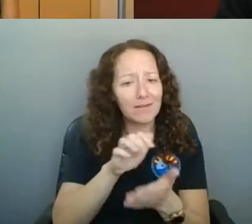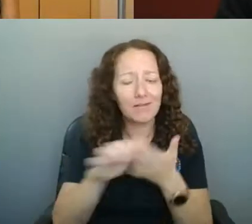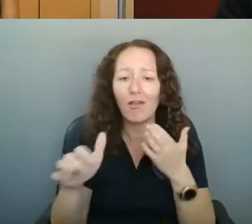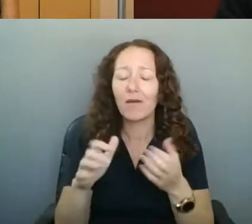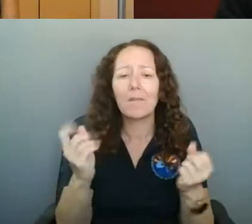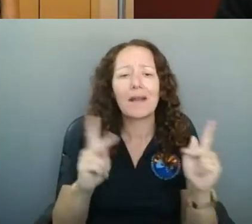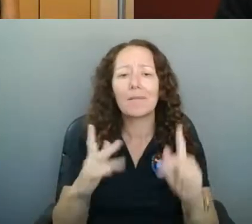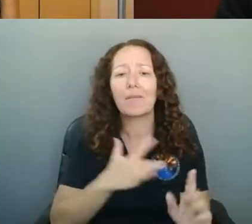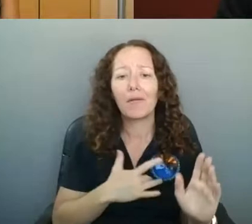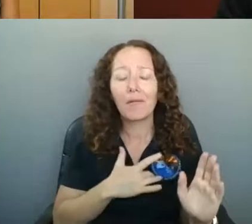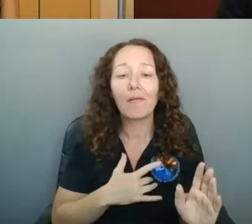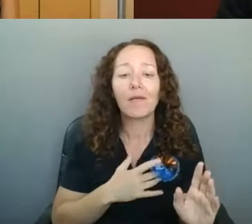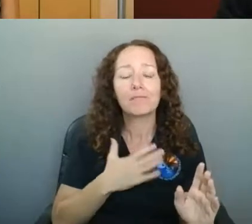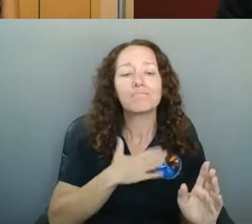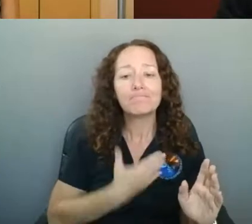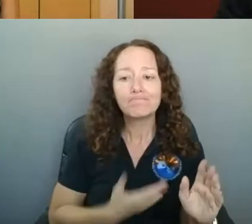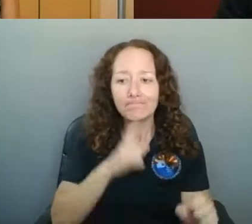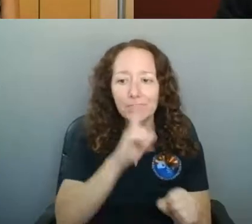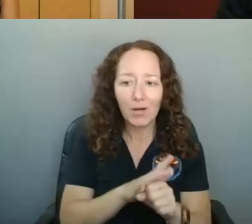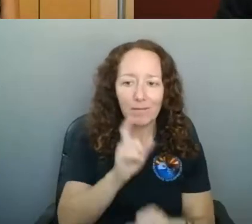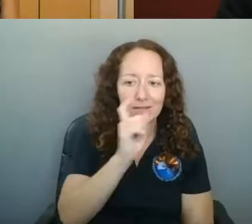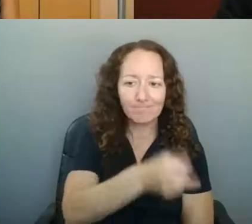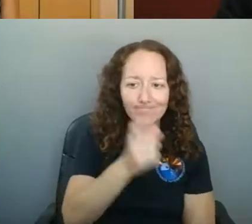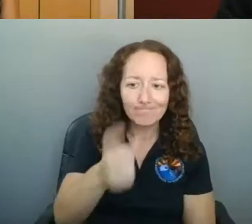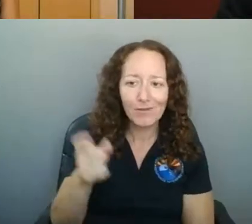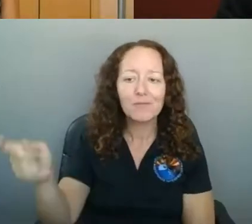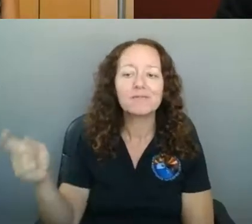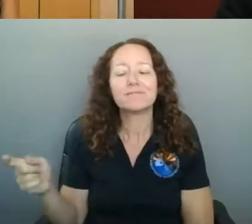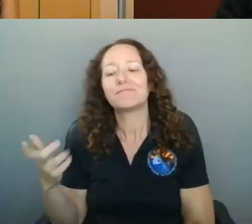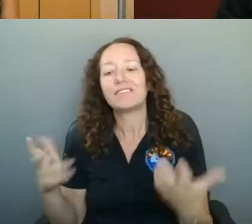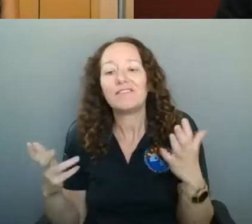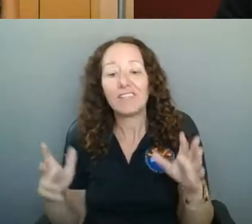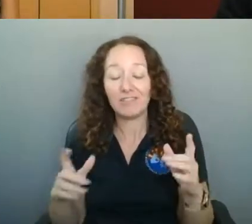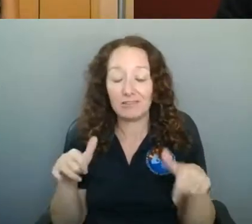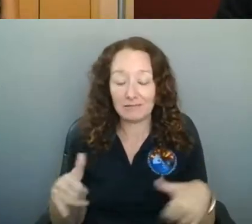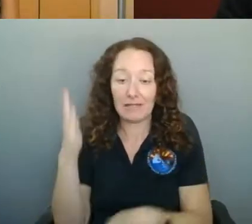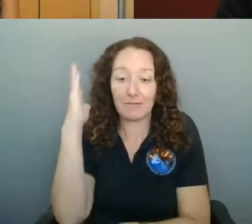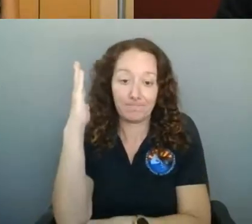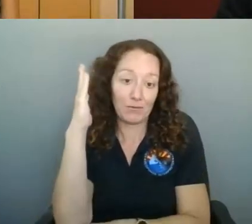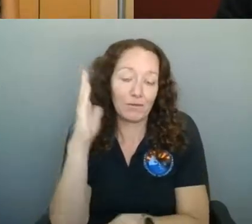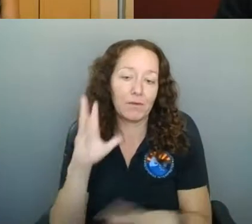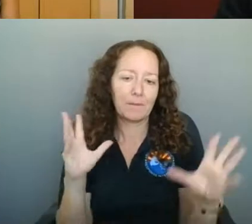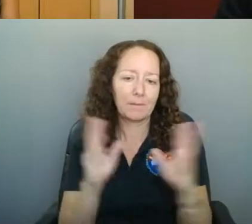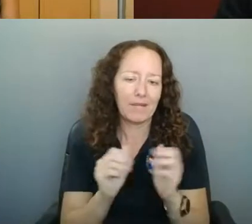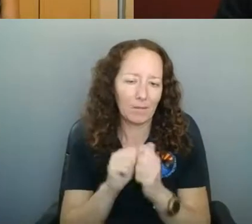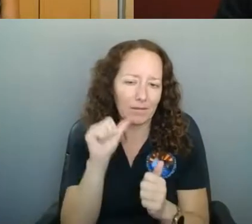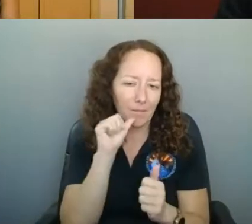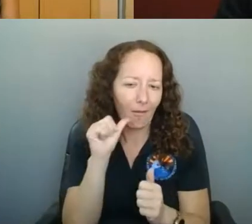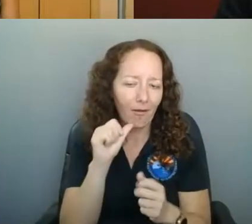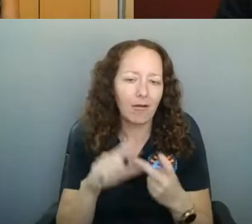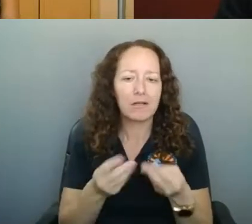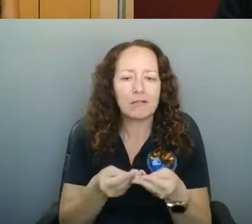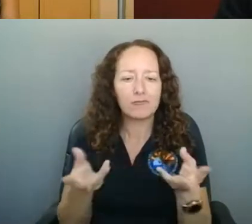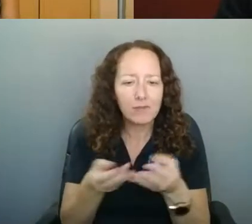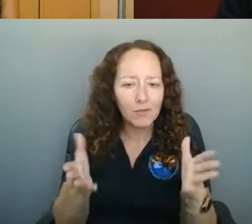And actually at 12 noon, we're going to be meeting with the bars and distributors and talking about ways that